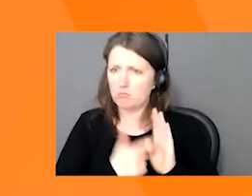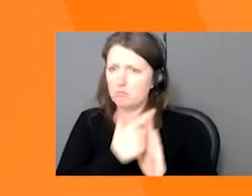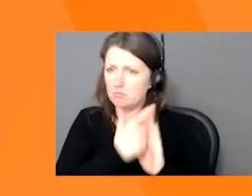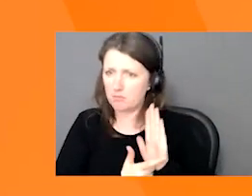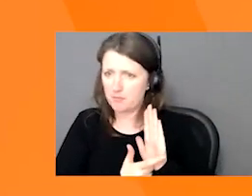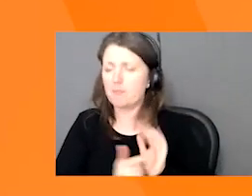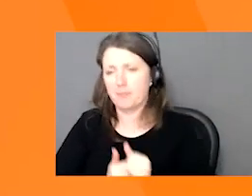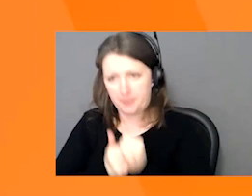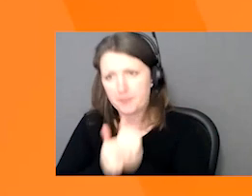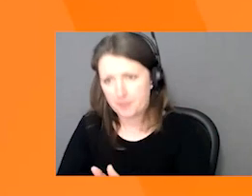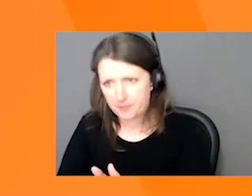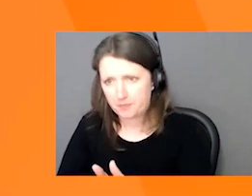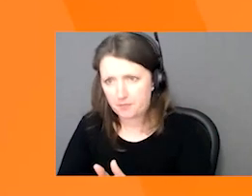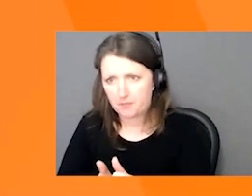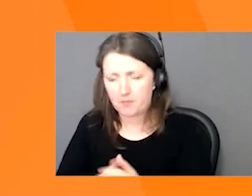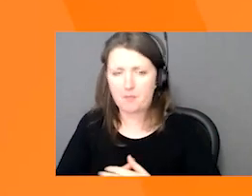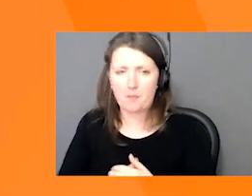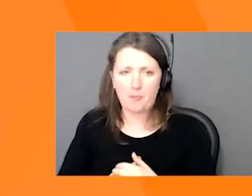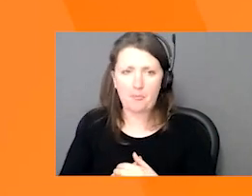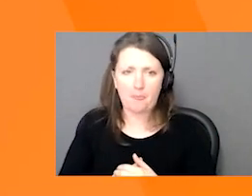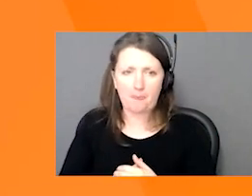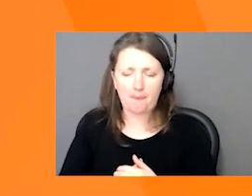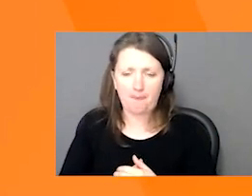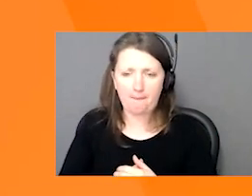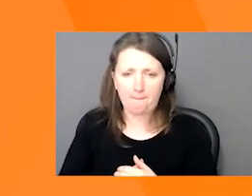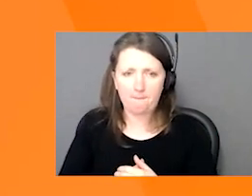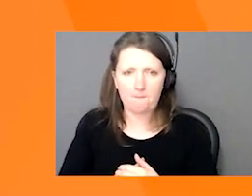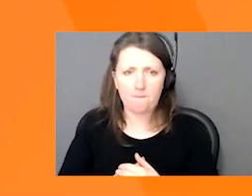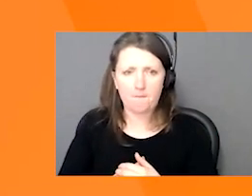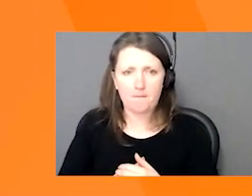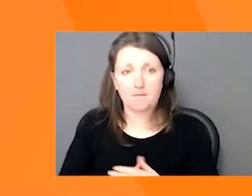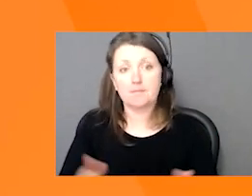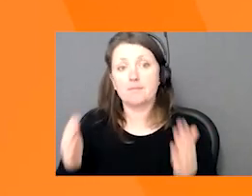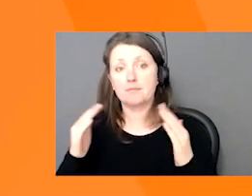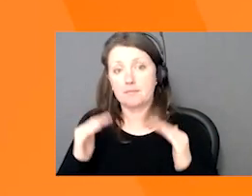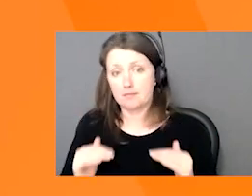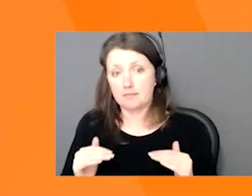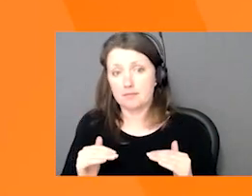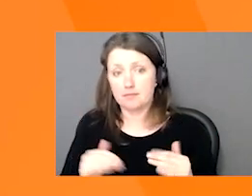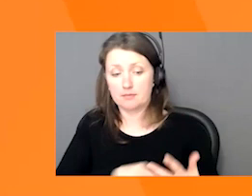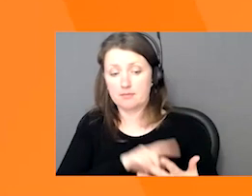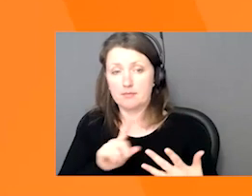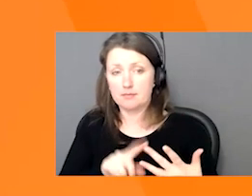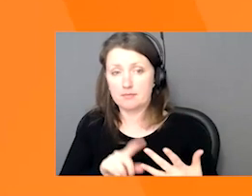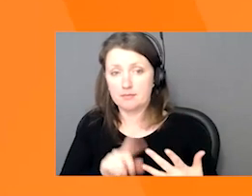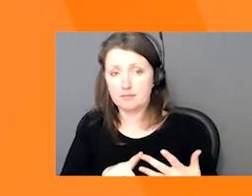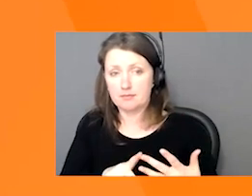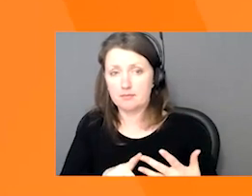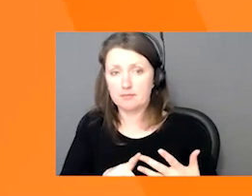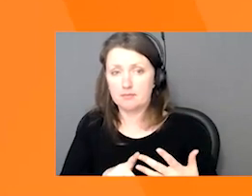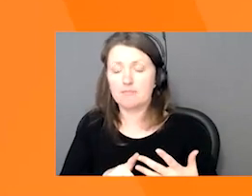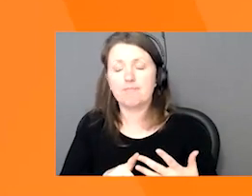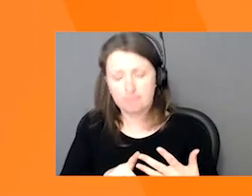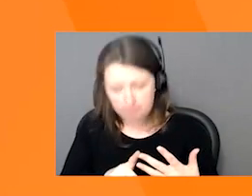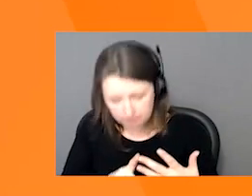when you're at the stage that you need to have that information. Also, good business requires great data